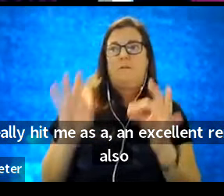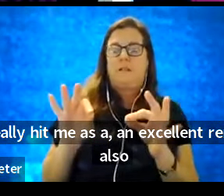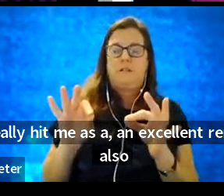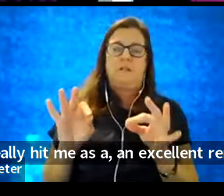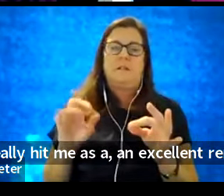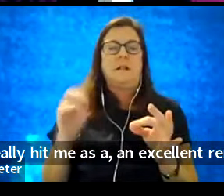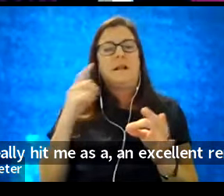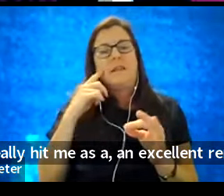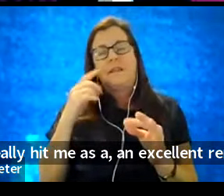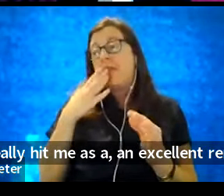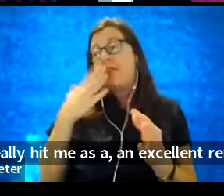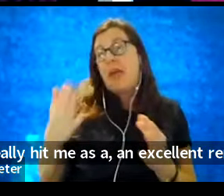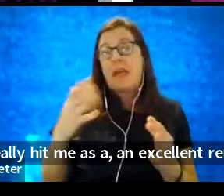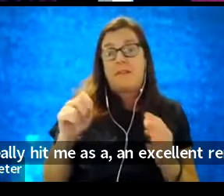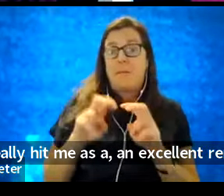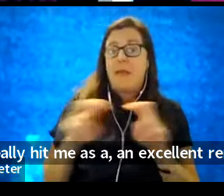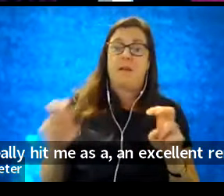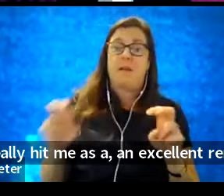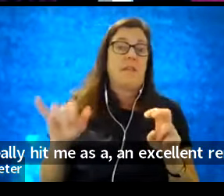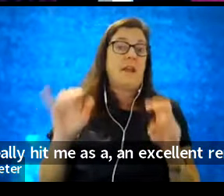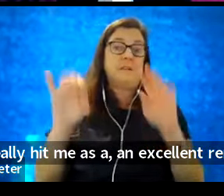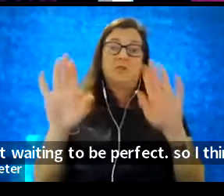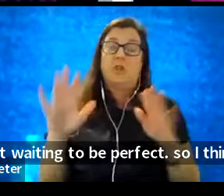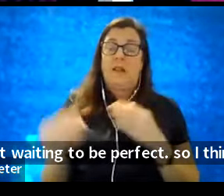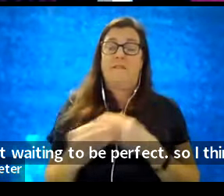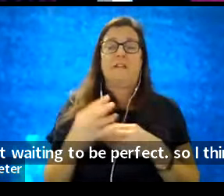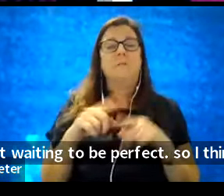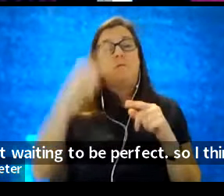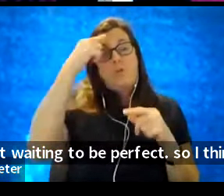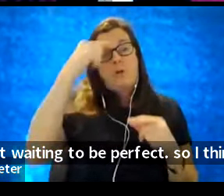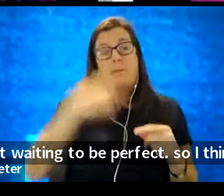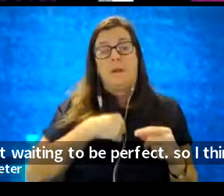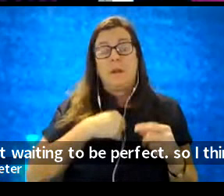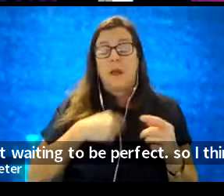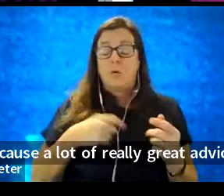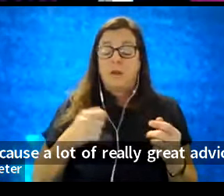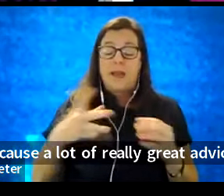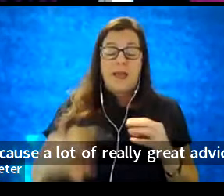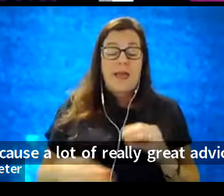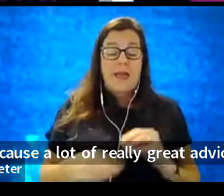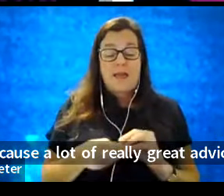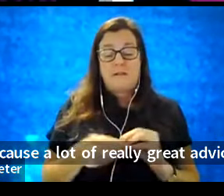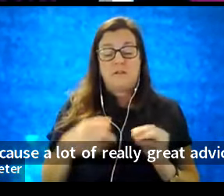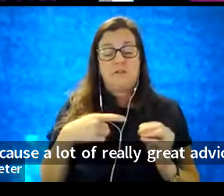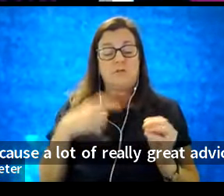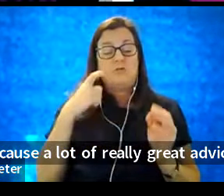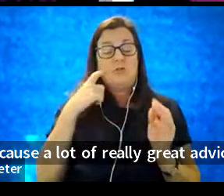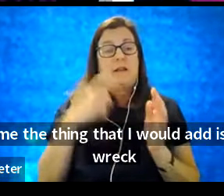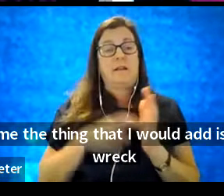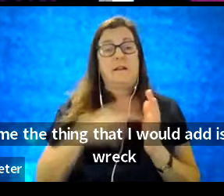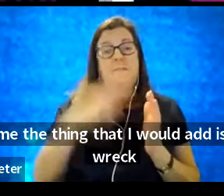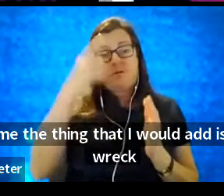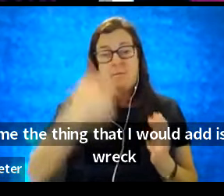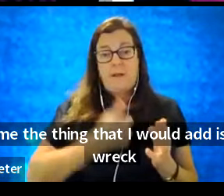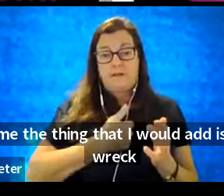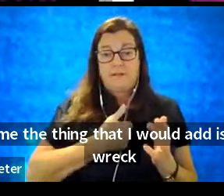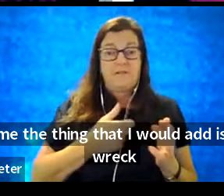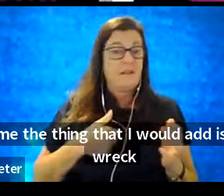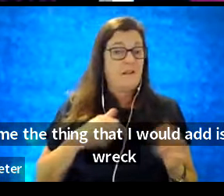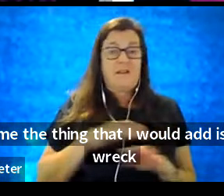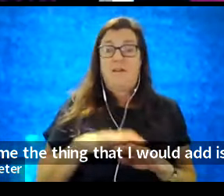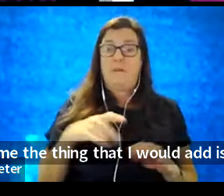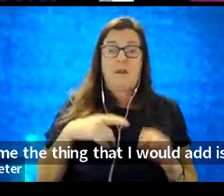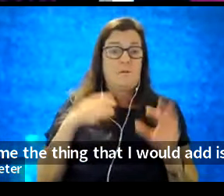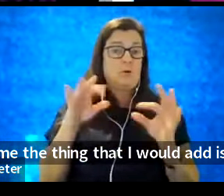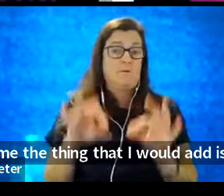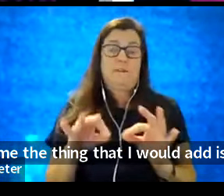uh, panel, cause a lot of really great advice there. I think for me, the thing that I would add is just, again, recognizing for myself that I'm not perfect.